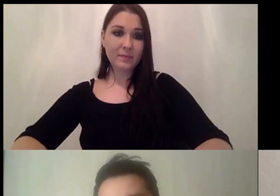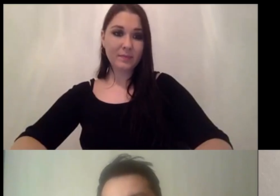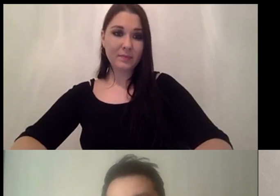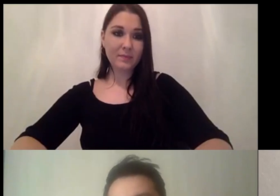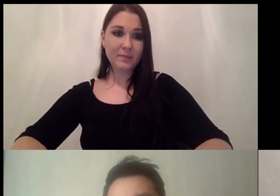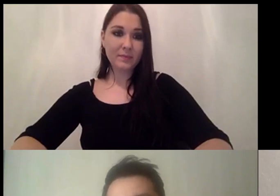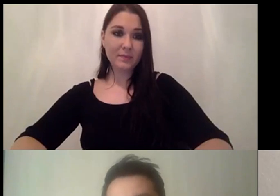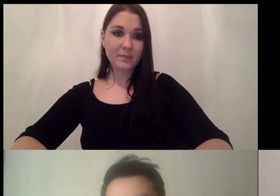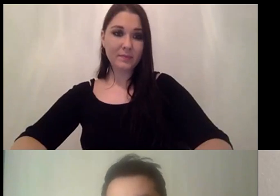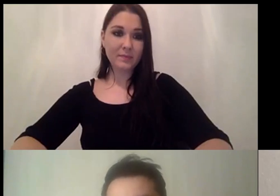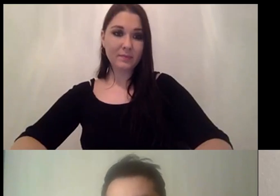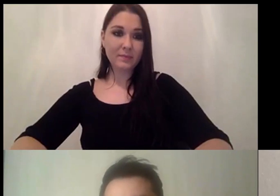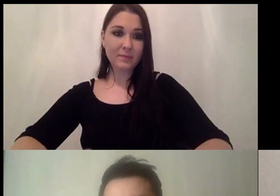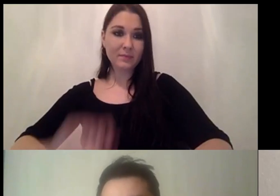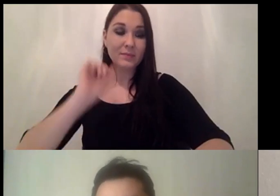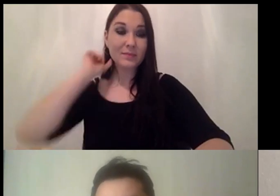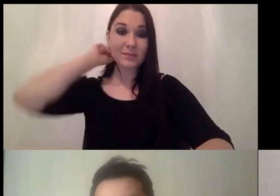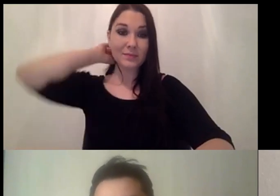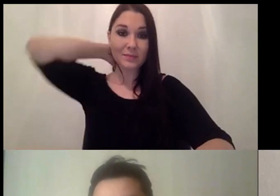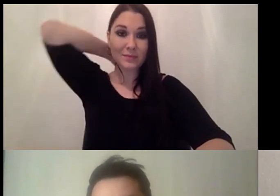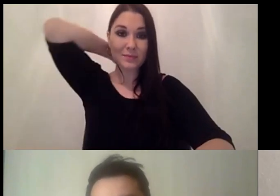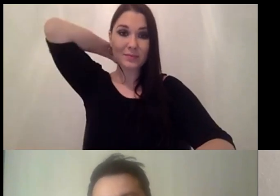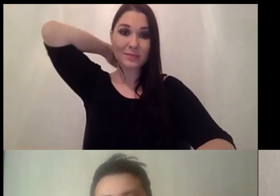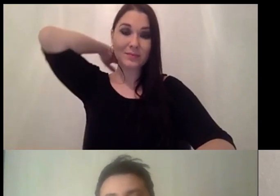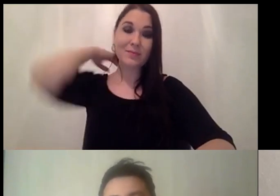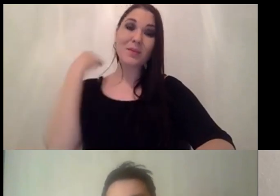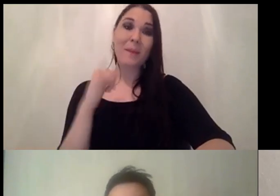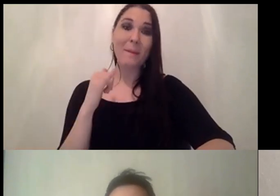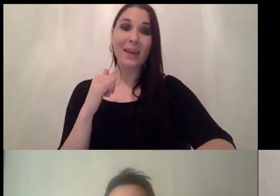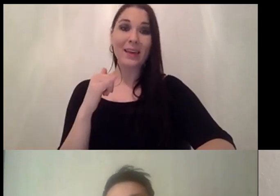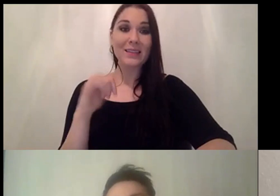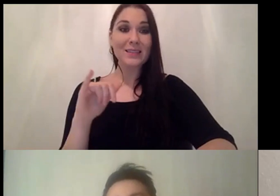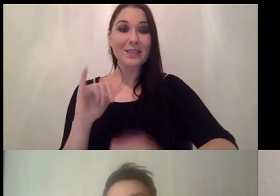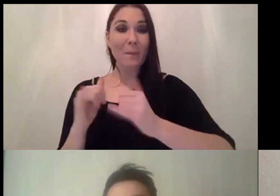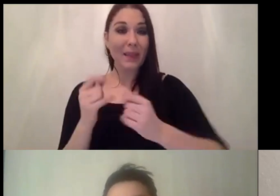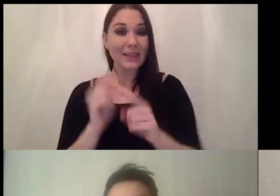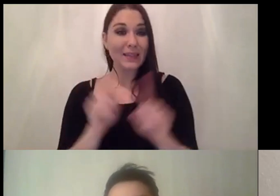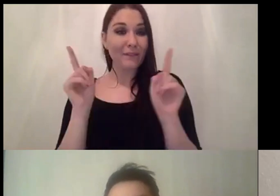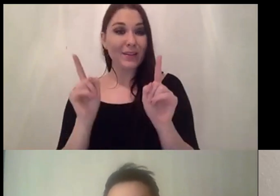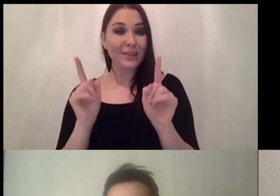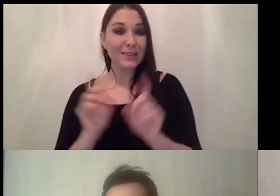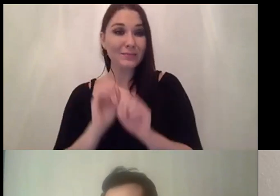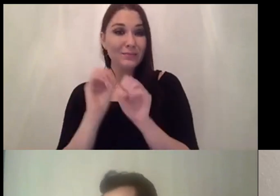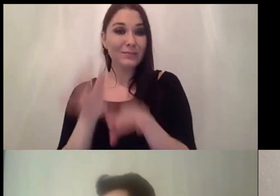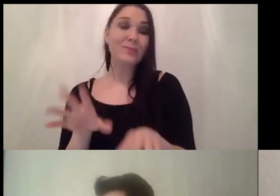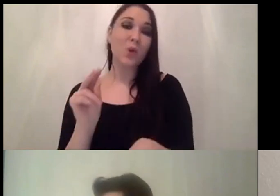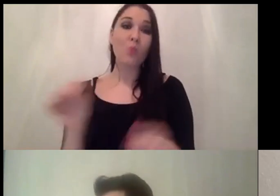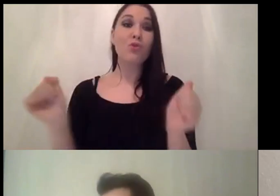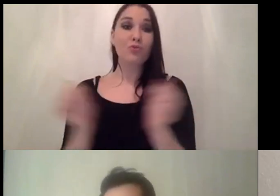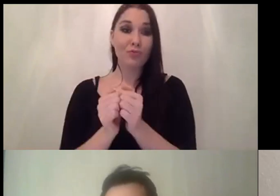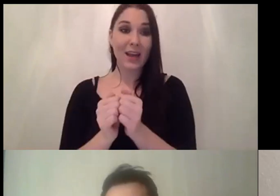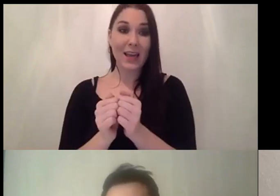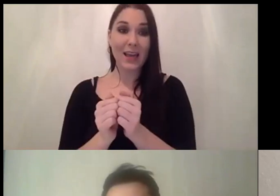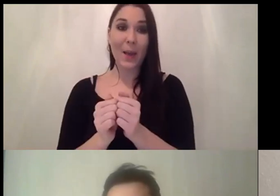uh maybe i need to propose something different here no i totally agree actually um it's it don't